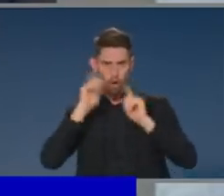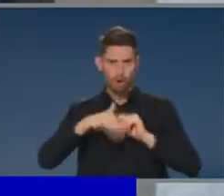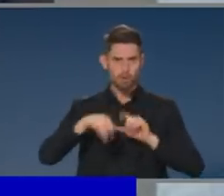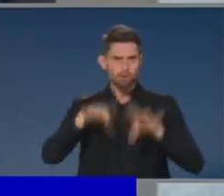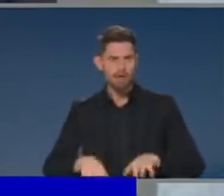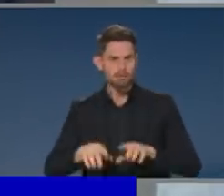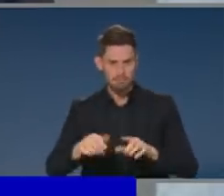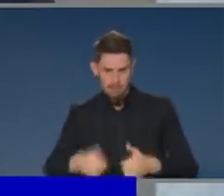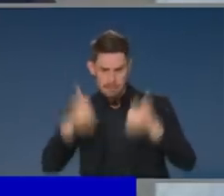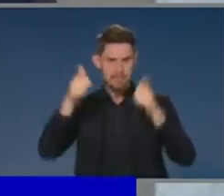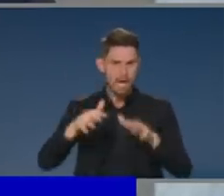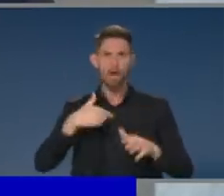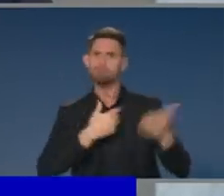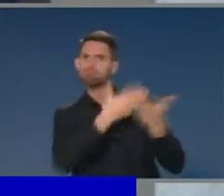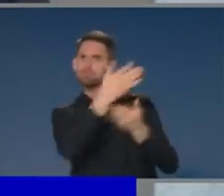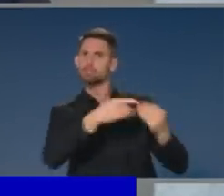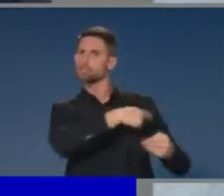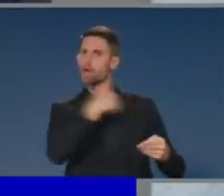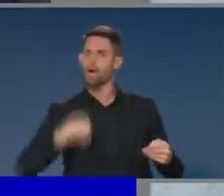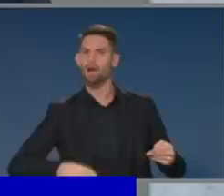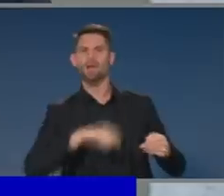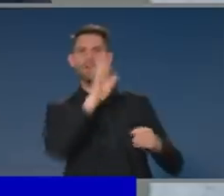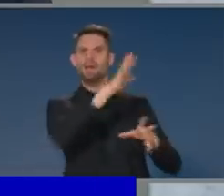several meetings with, and even when I've engaged with